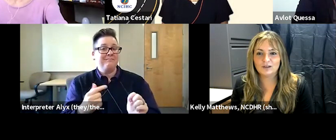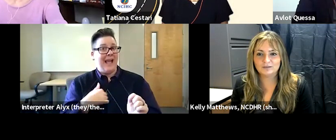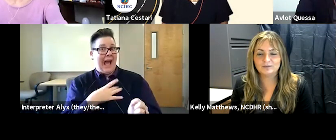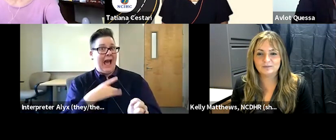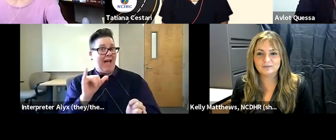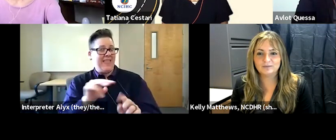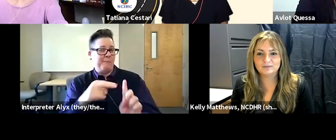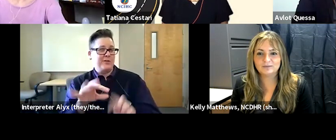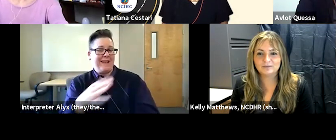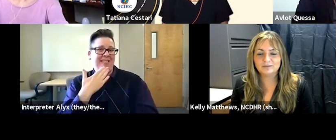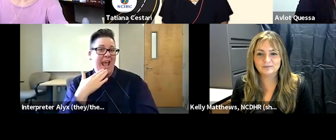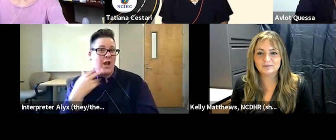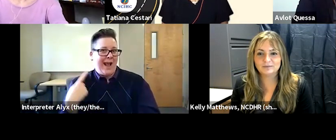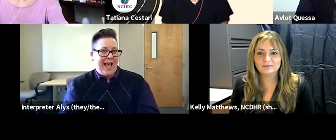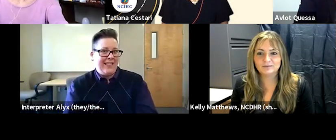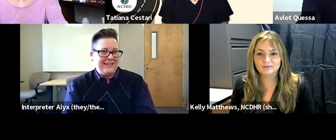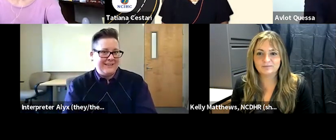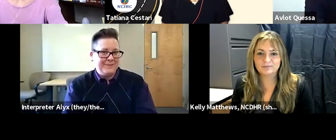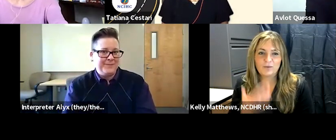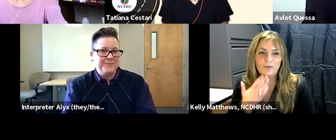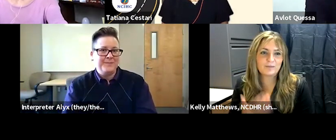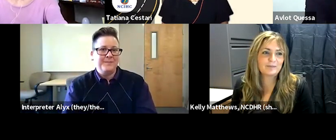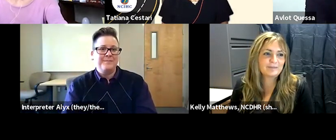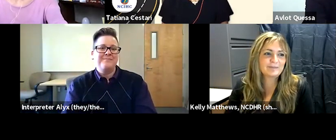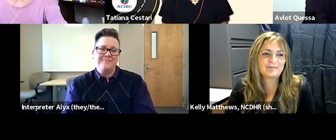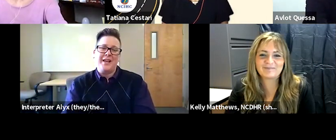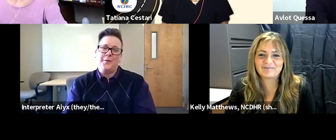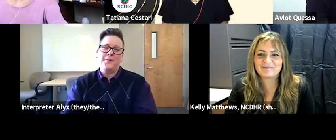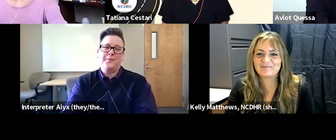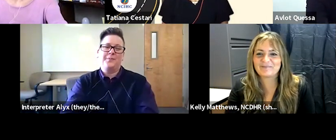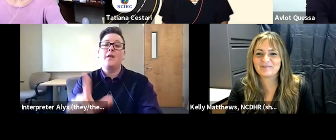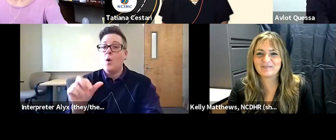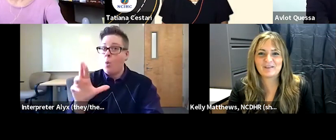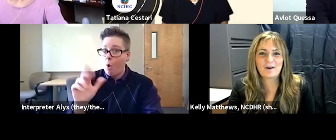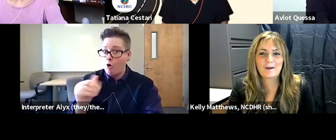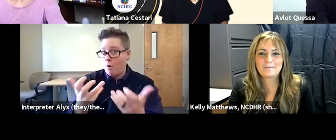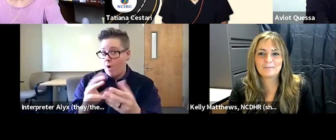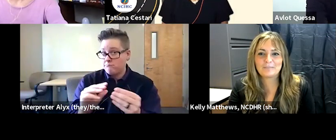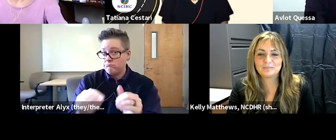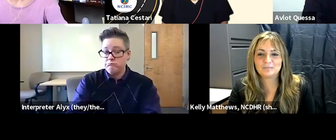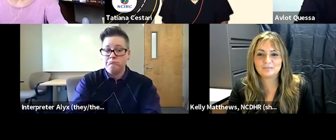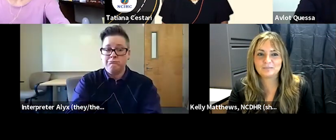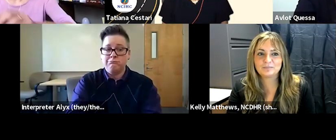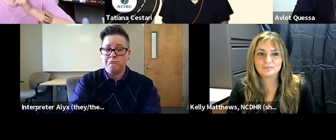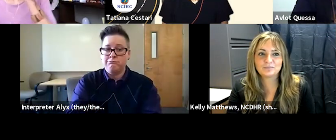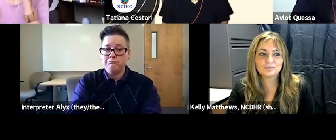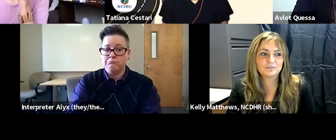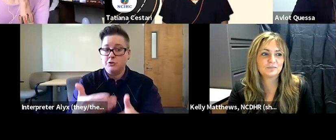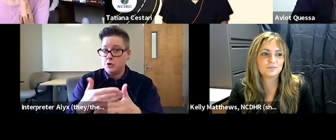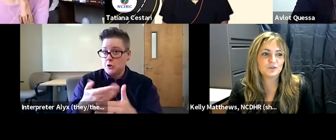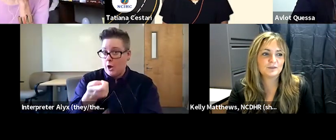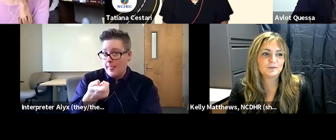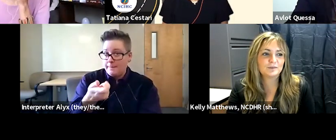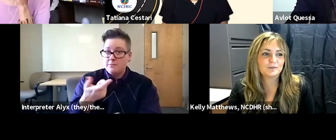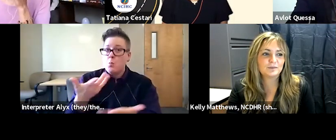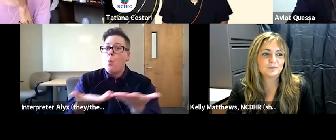like that perspective thank you kelly um let's see uh laura do you want to share a little bit what